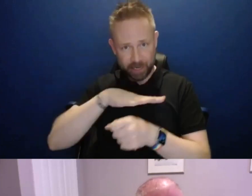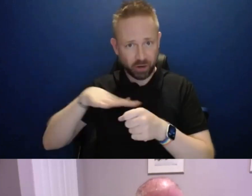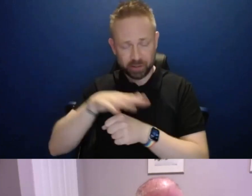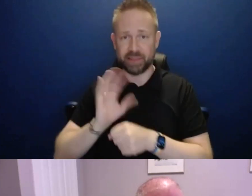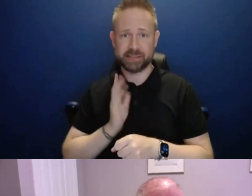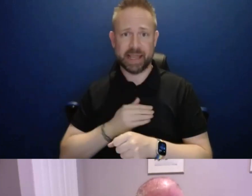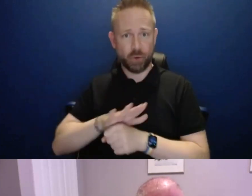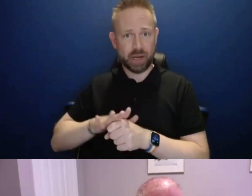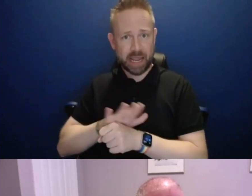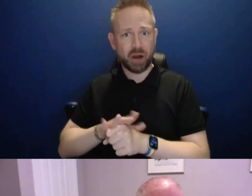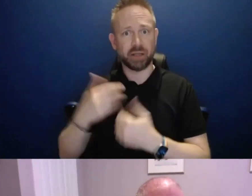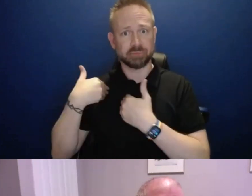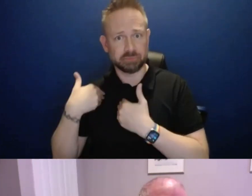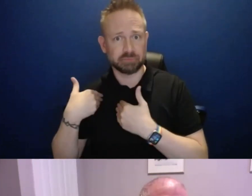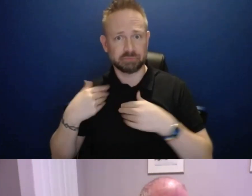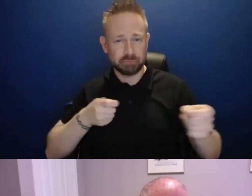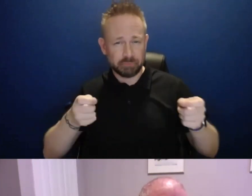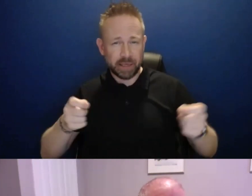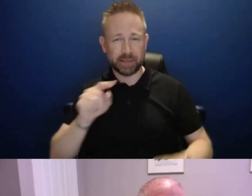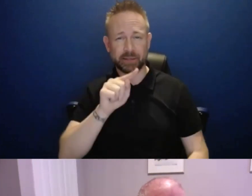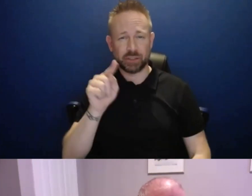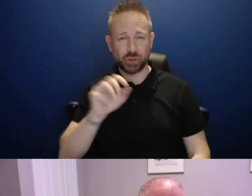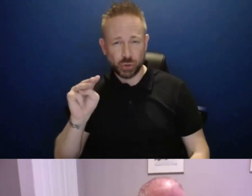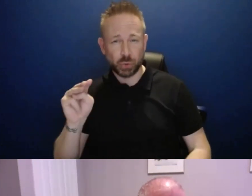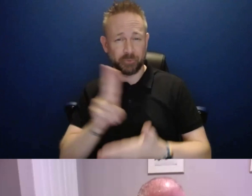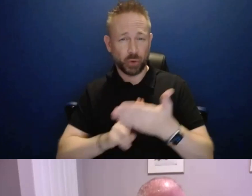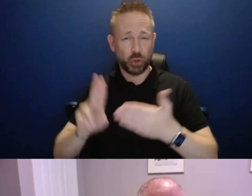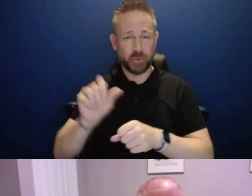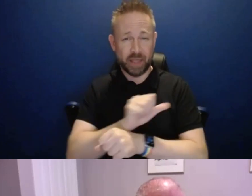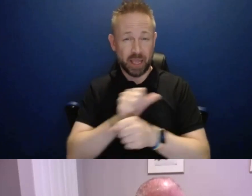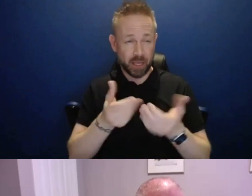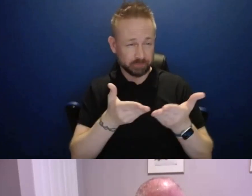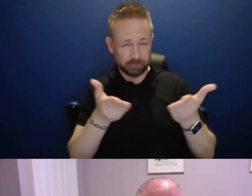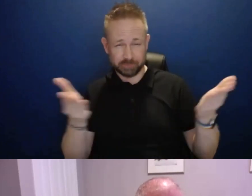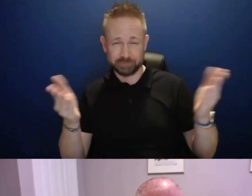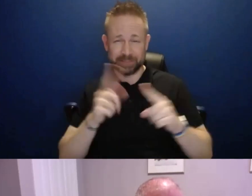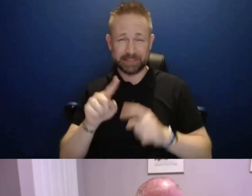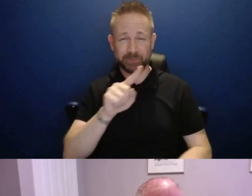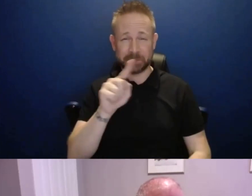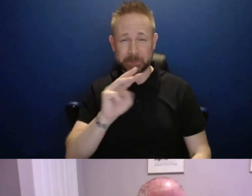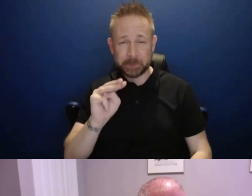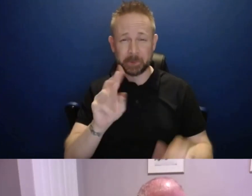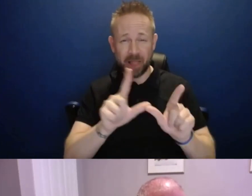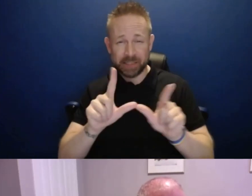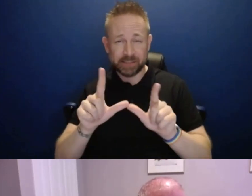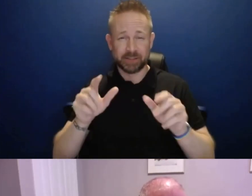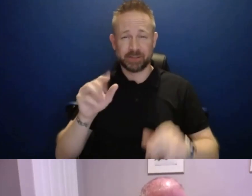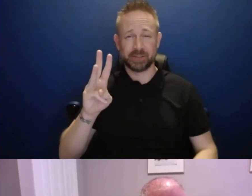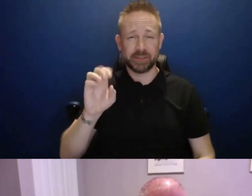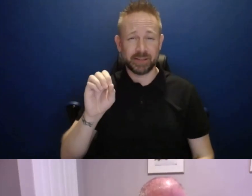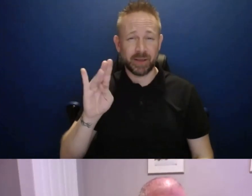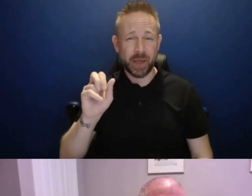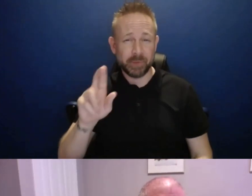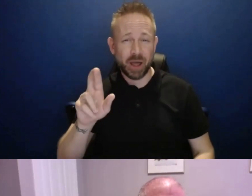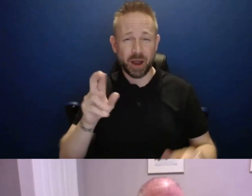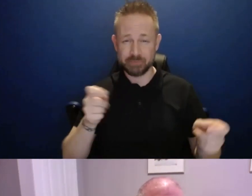that currently manages all the zoom all the University of Alberta zoom licenses and and webinars. So, so there